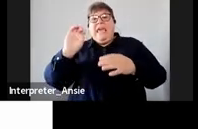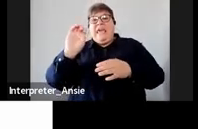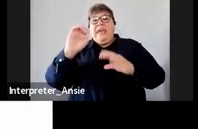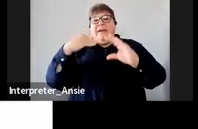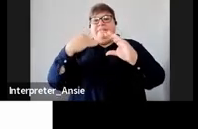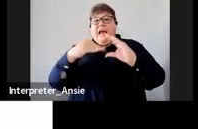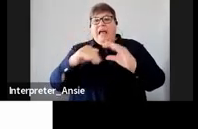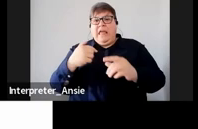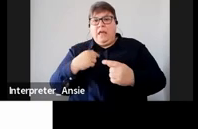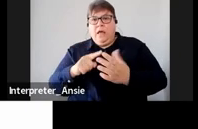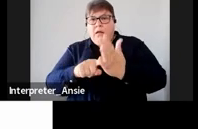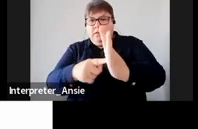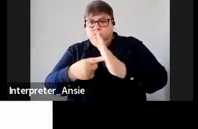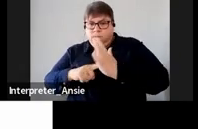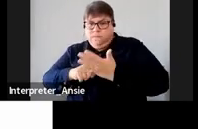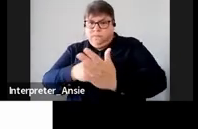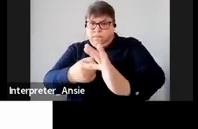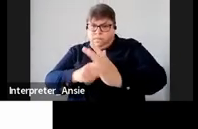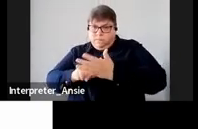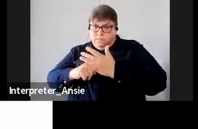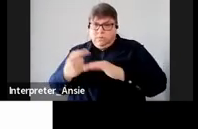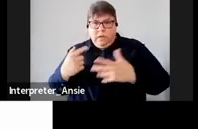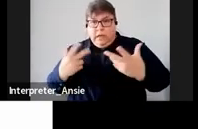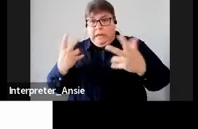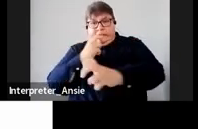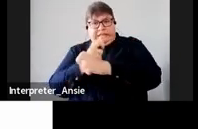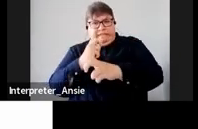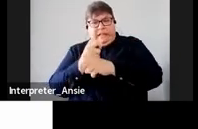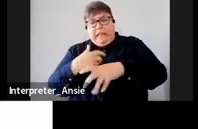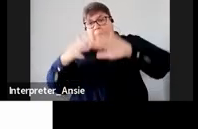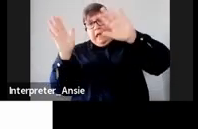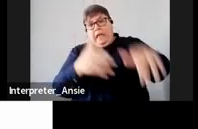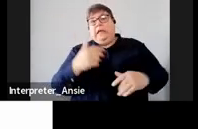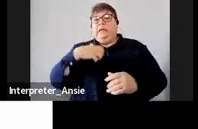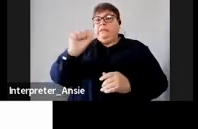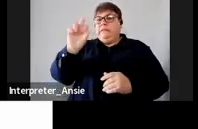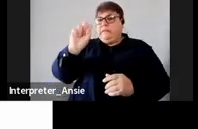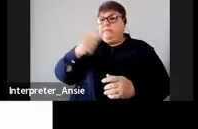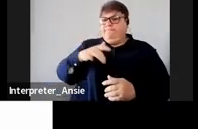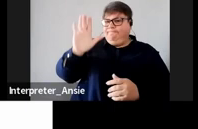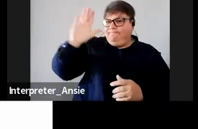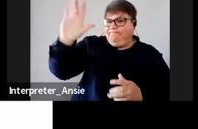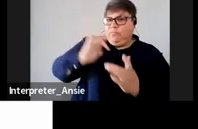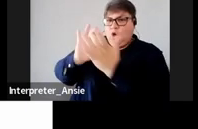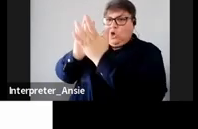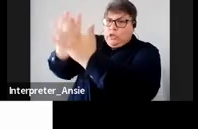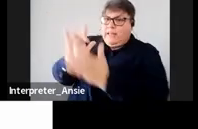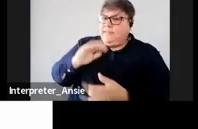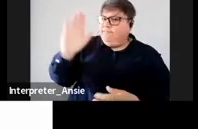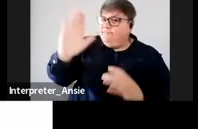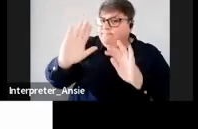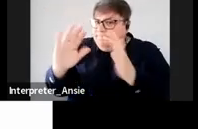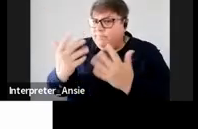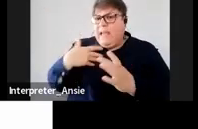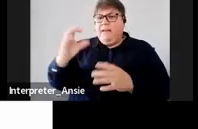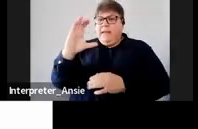you've logged calls you called our SARS contact center you have multiple case numbers where